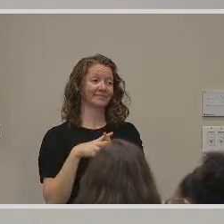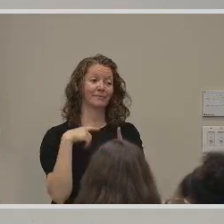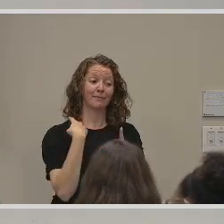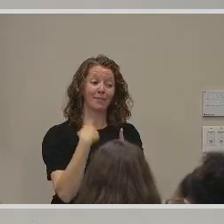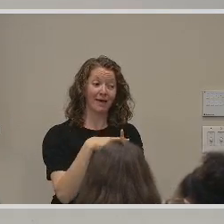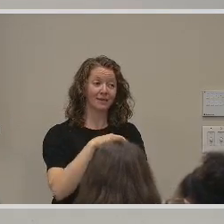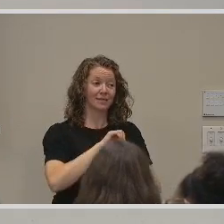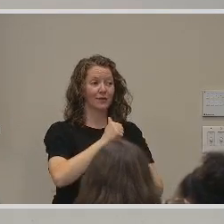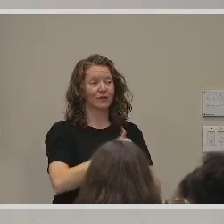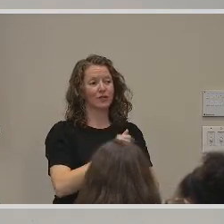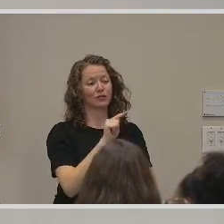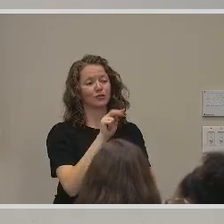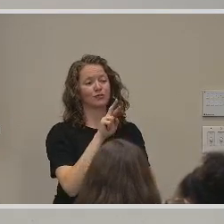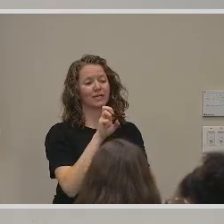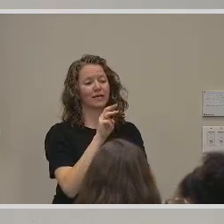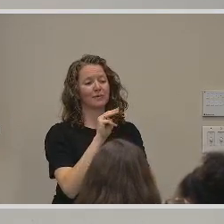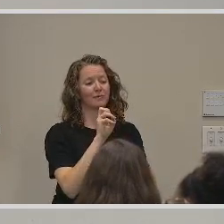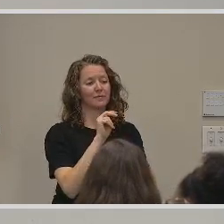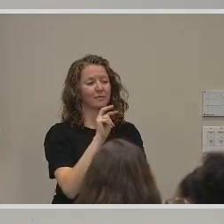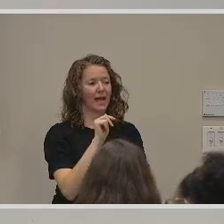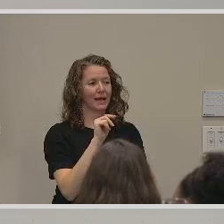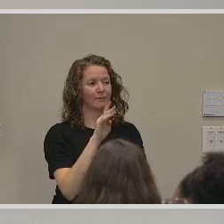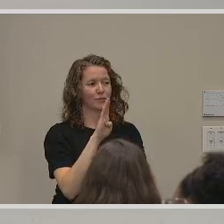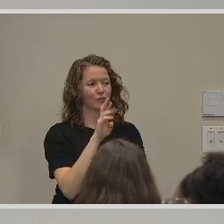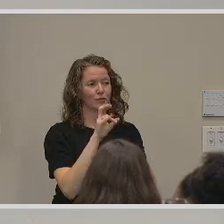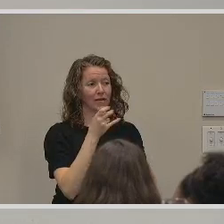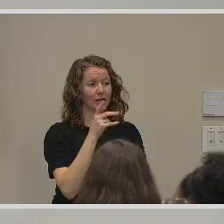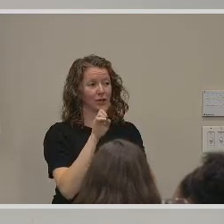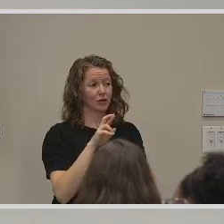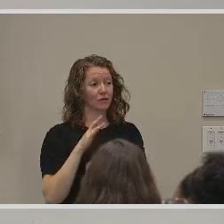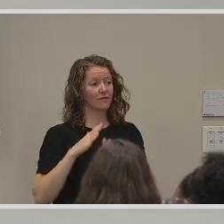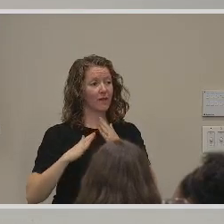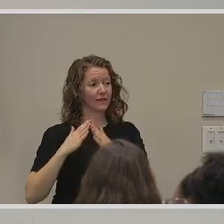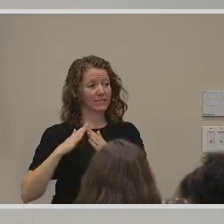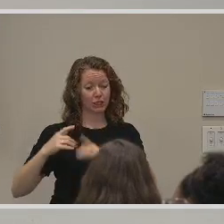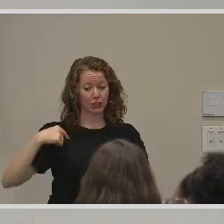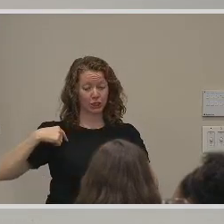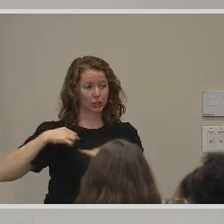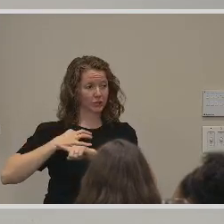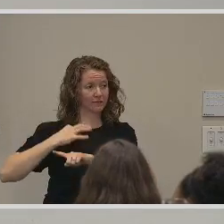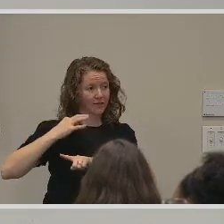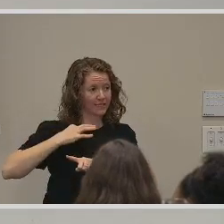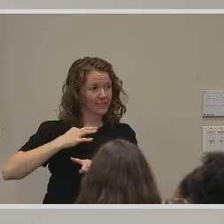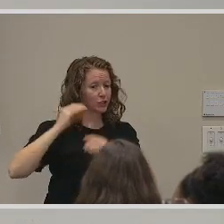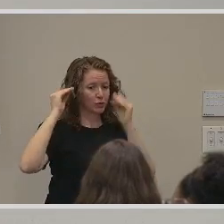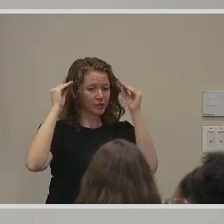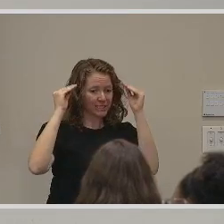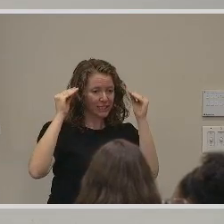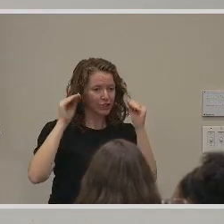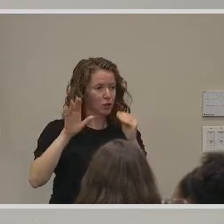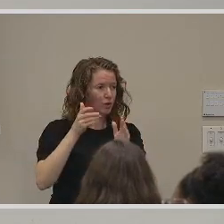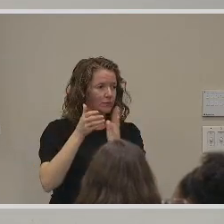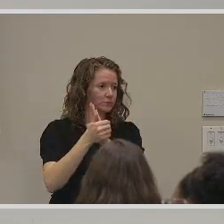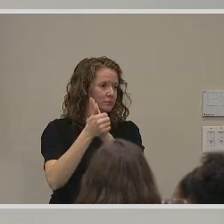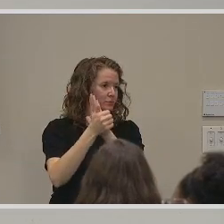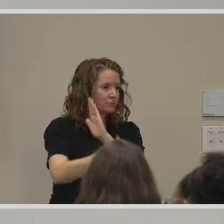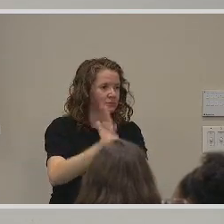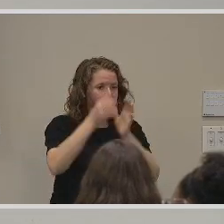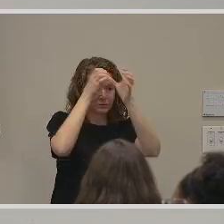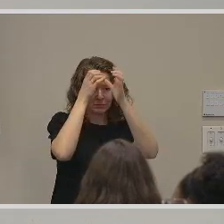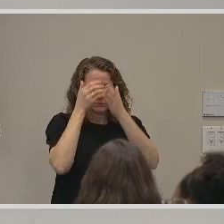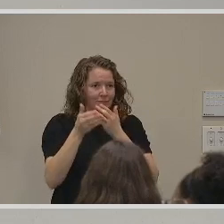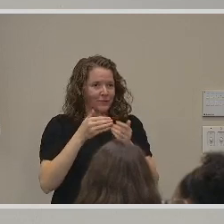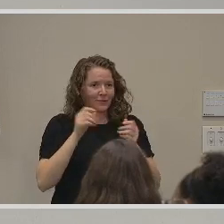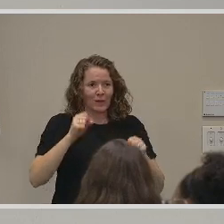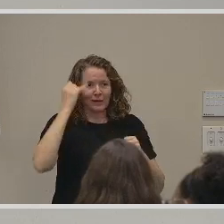co-founder of Tremont Brainerie, a volunteer effort hosting workshops where neighbors teach neighbors in any area that you can imagine. And